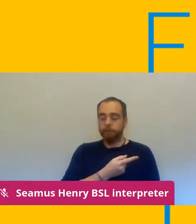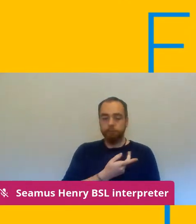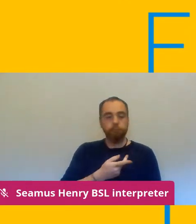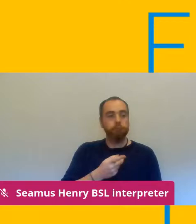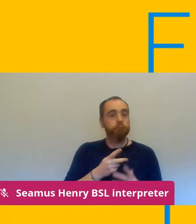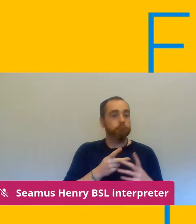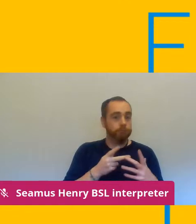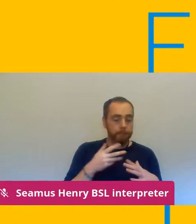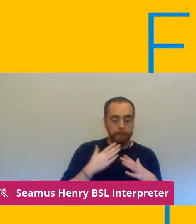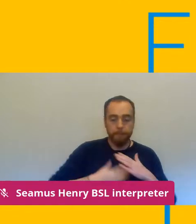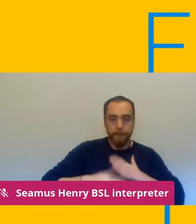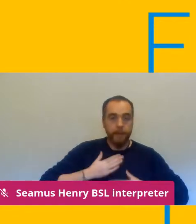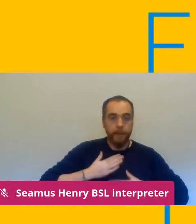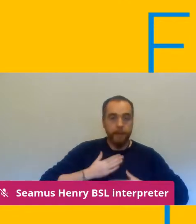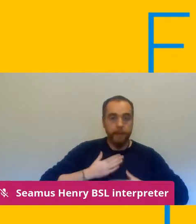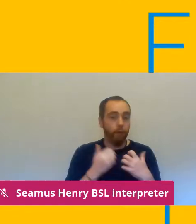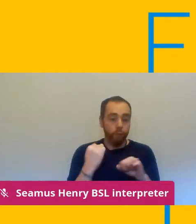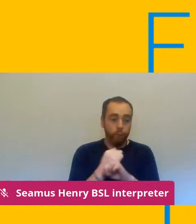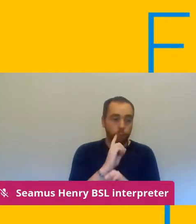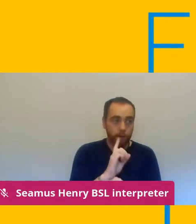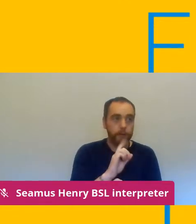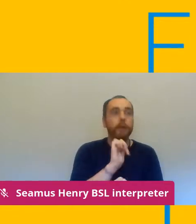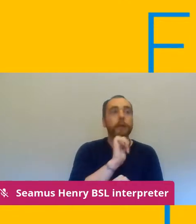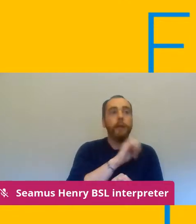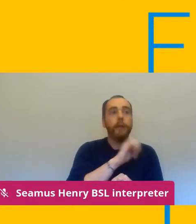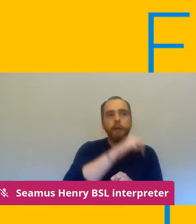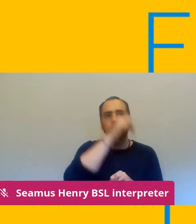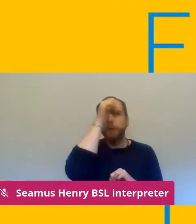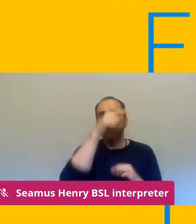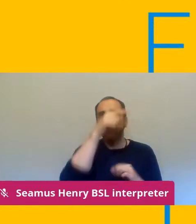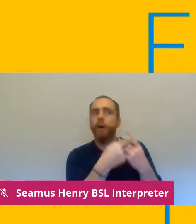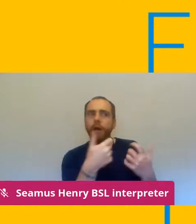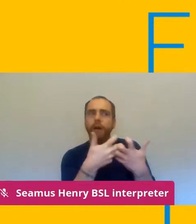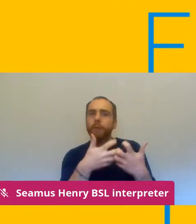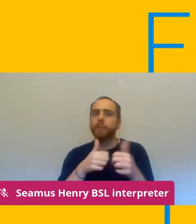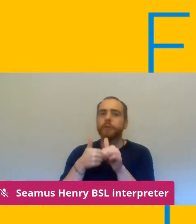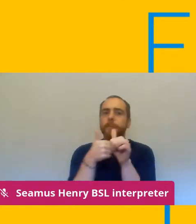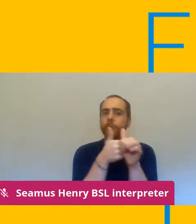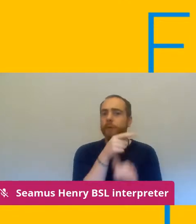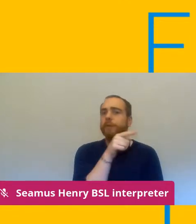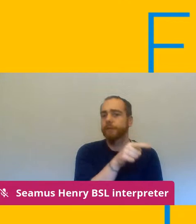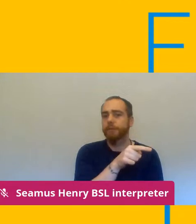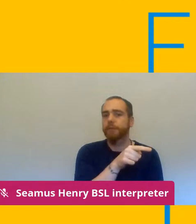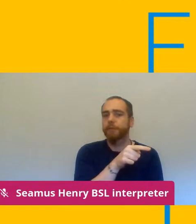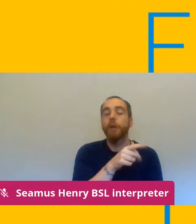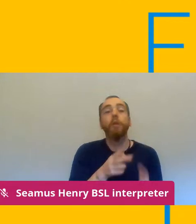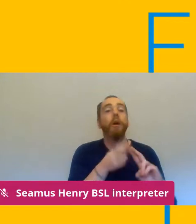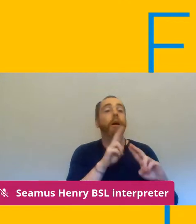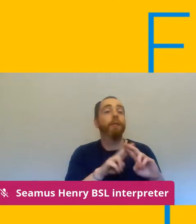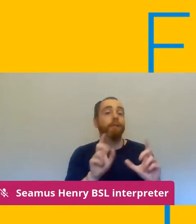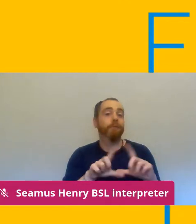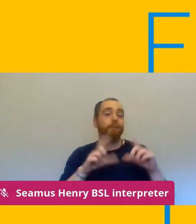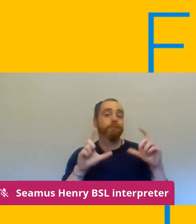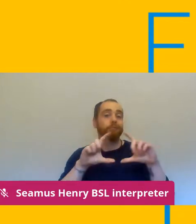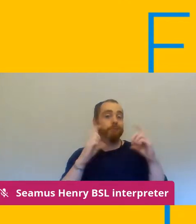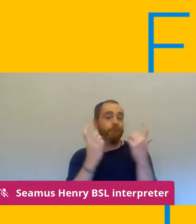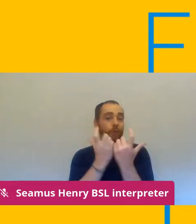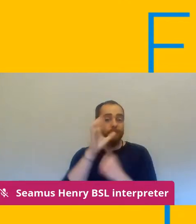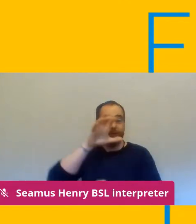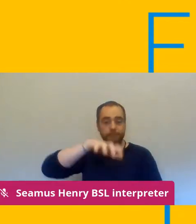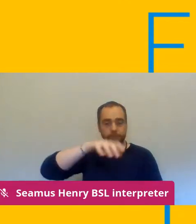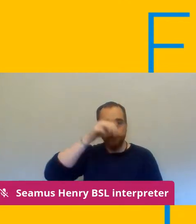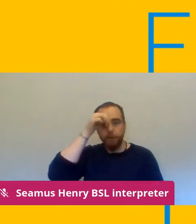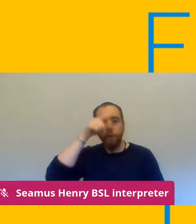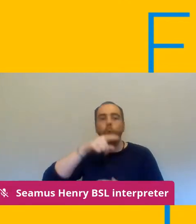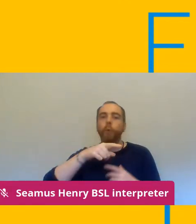are one of those colleges um that janet's outlined that maybe put a good risk assessment in place um but circumstances have changed and the